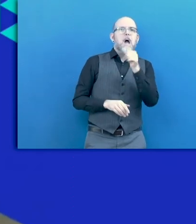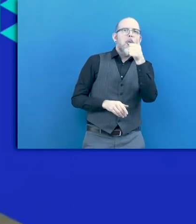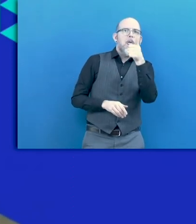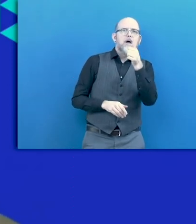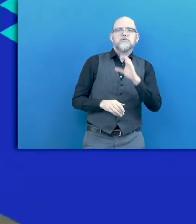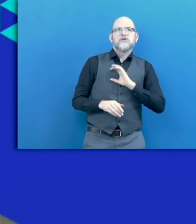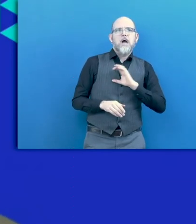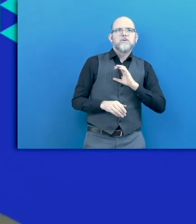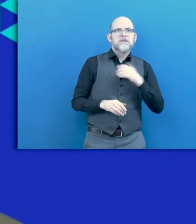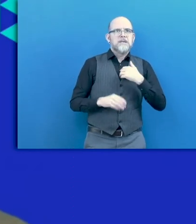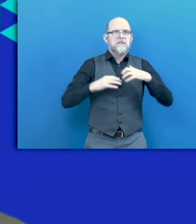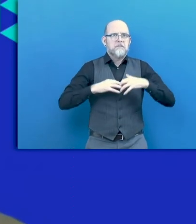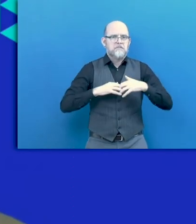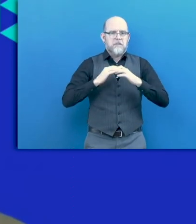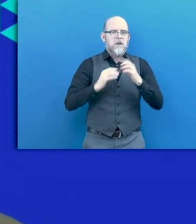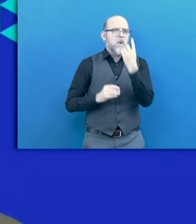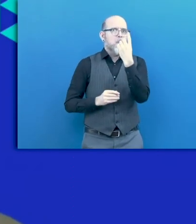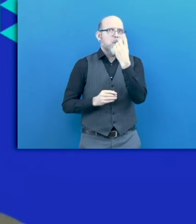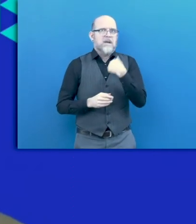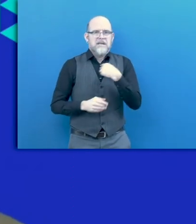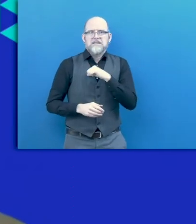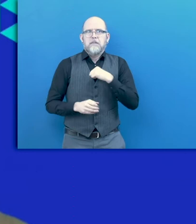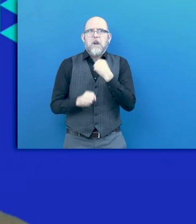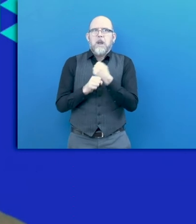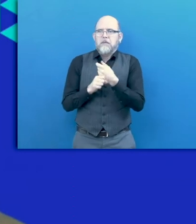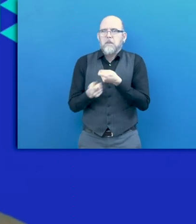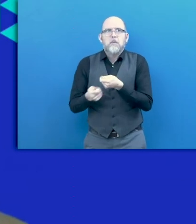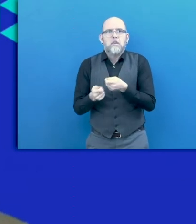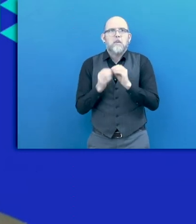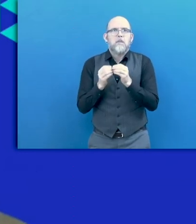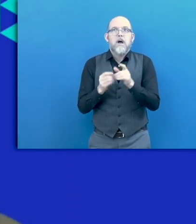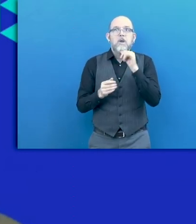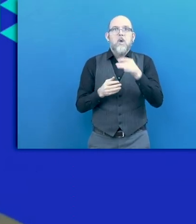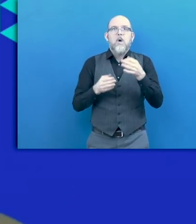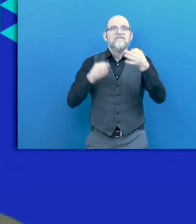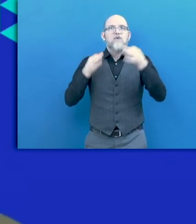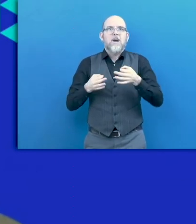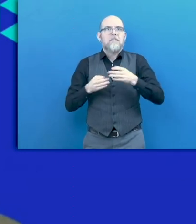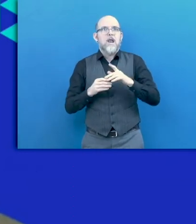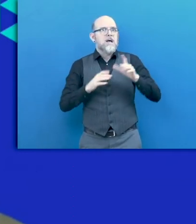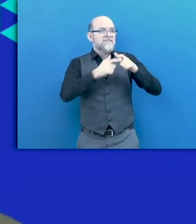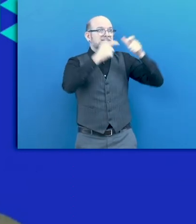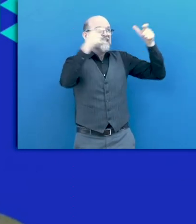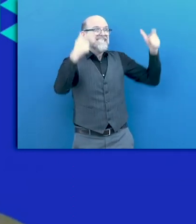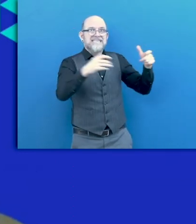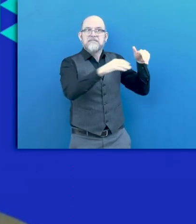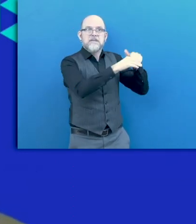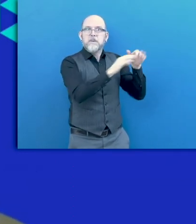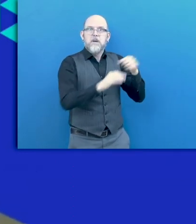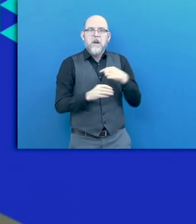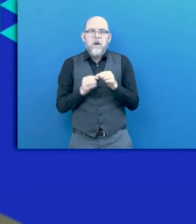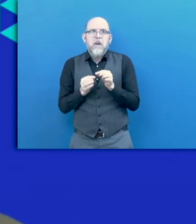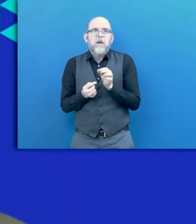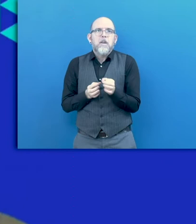-employment in the informal sector. So the moment when you see large companies opening up, employing persons with disabilities, it is really a game